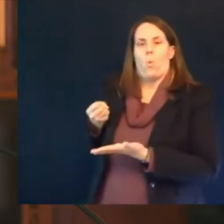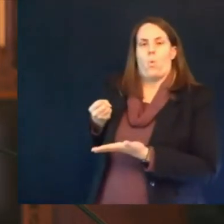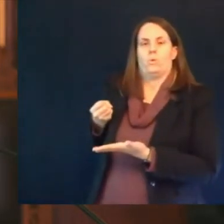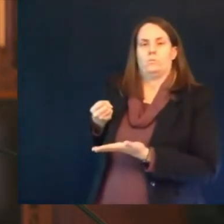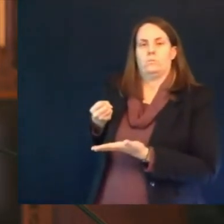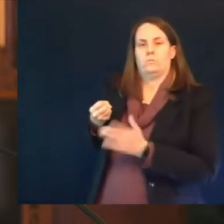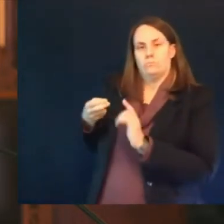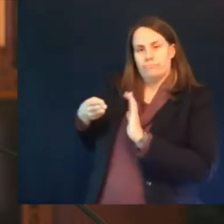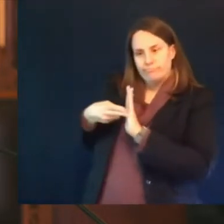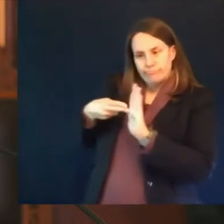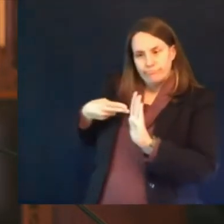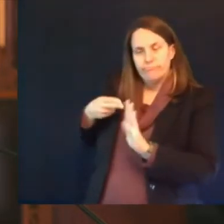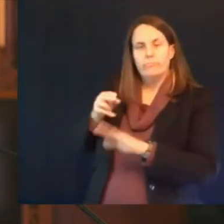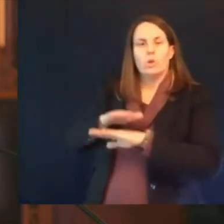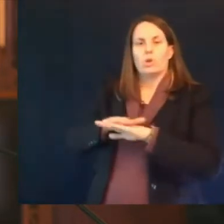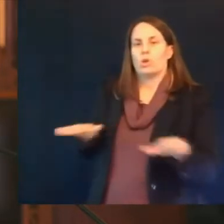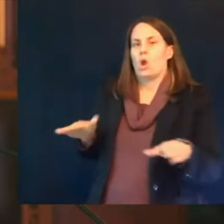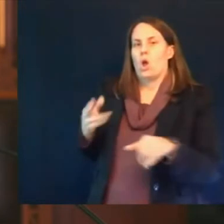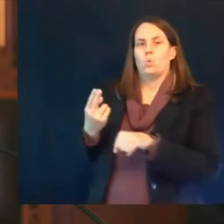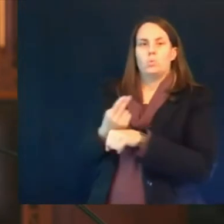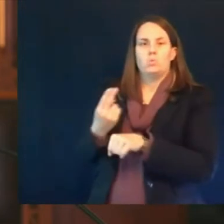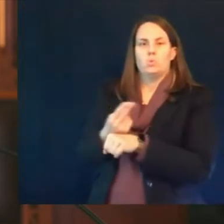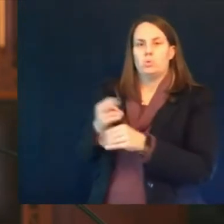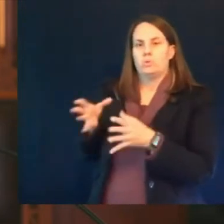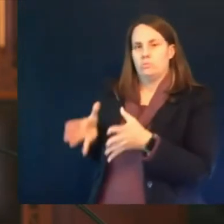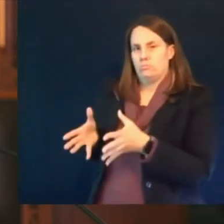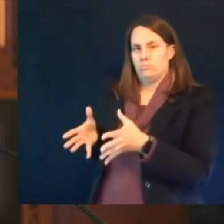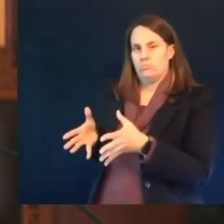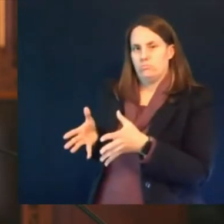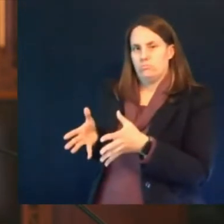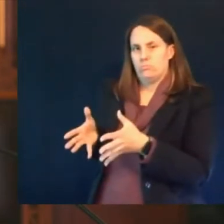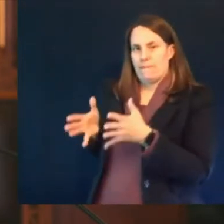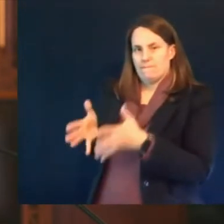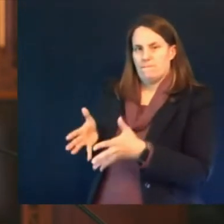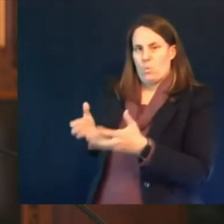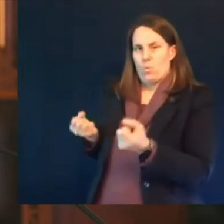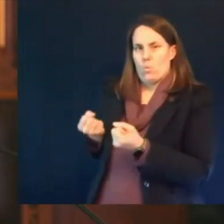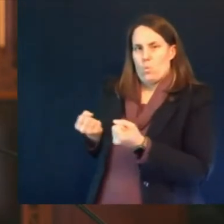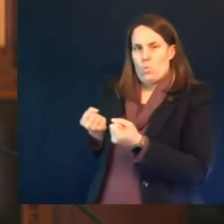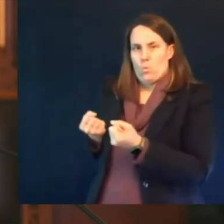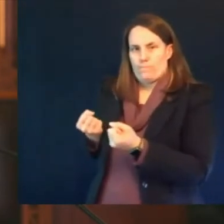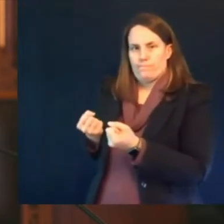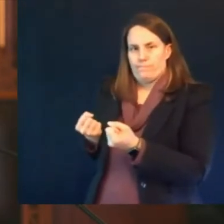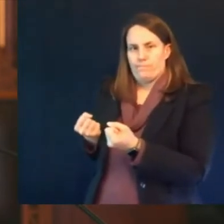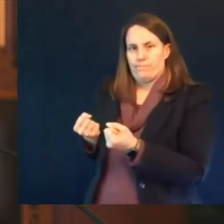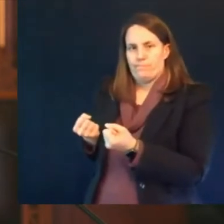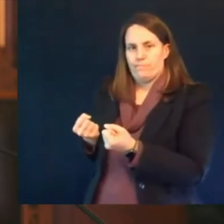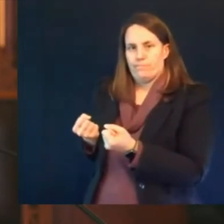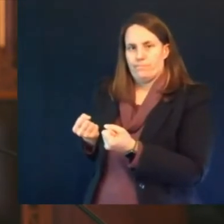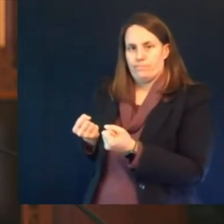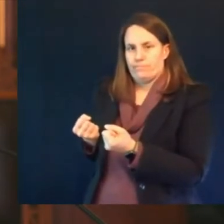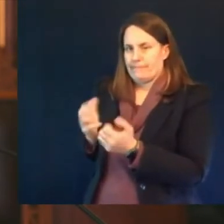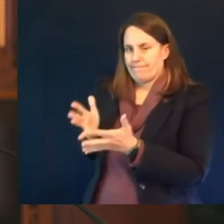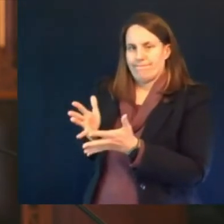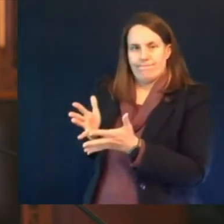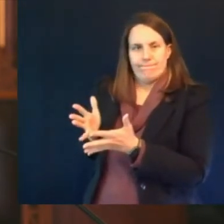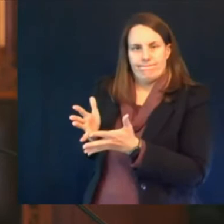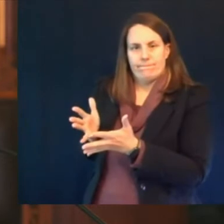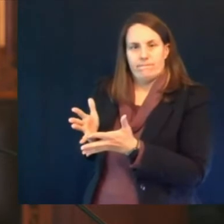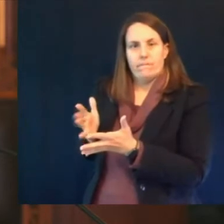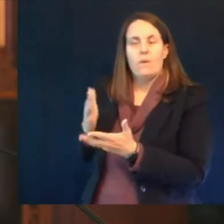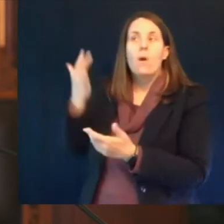to maintain appropriate temperatures and to hold it until a decision is made about this pause